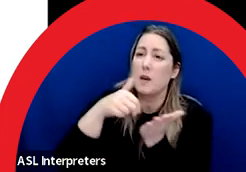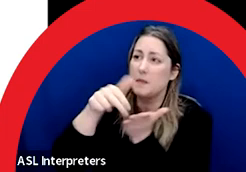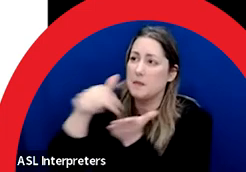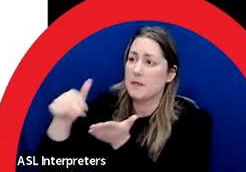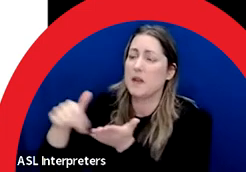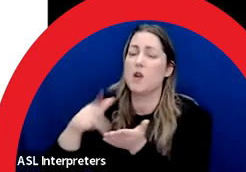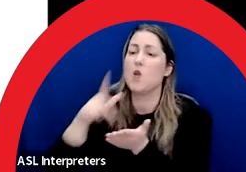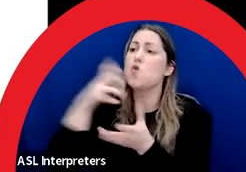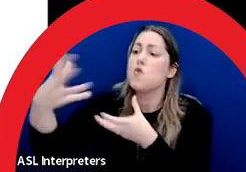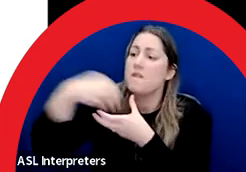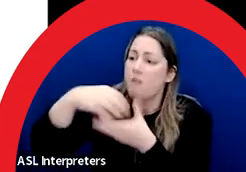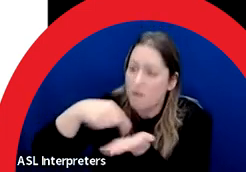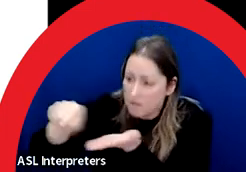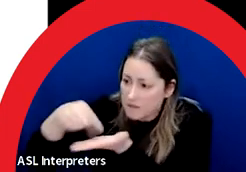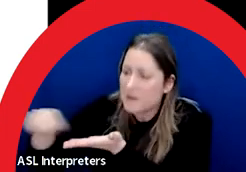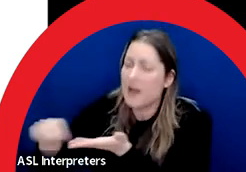contributions.